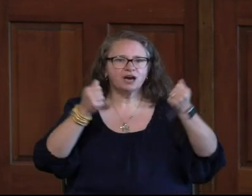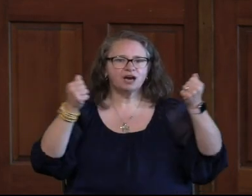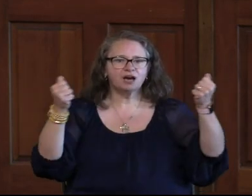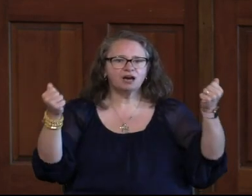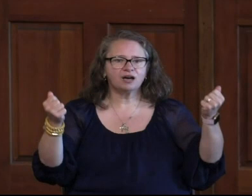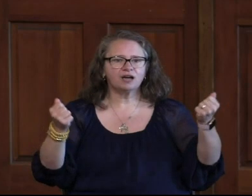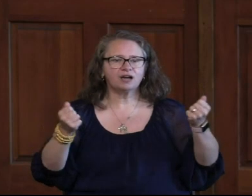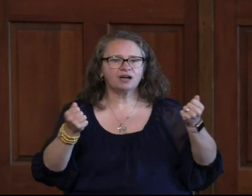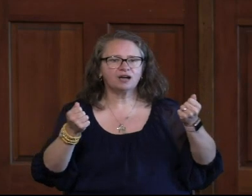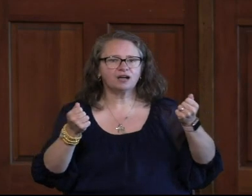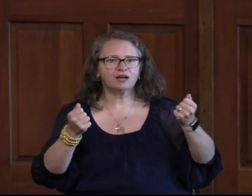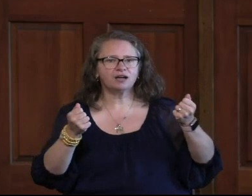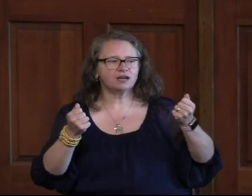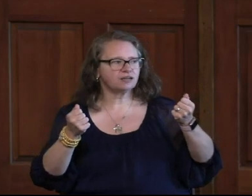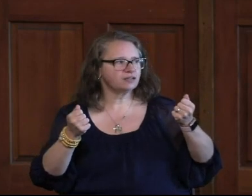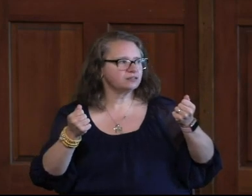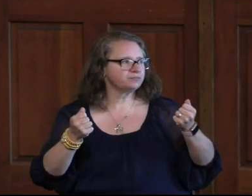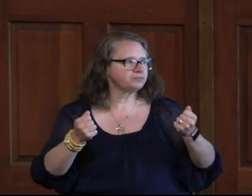Alleluia.